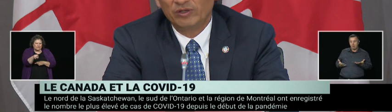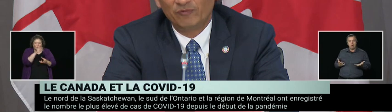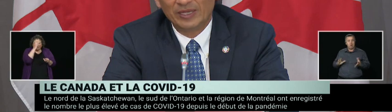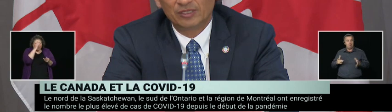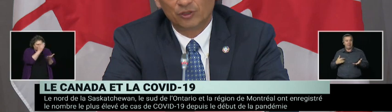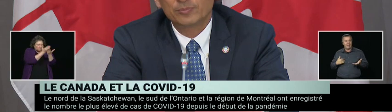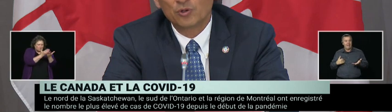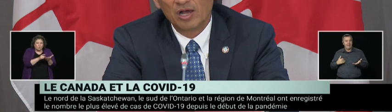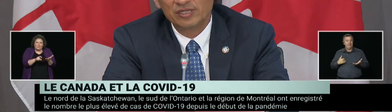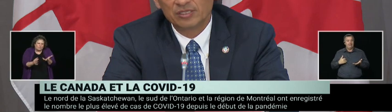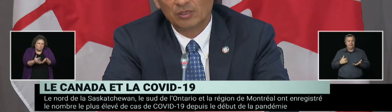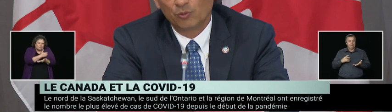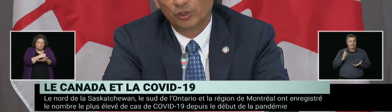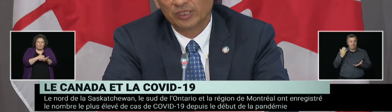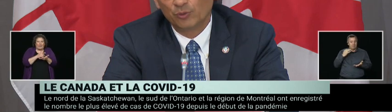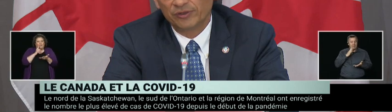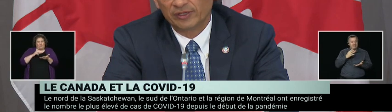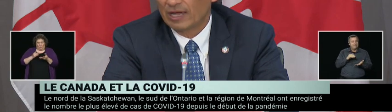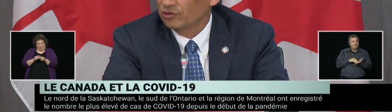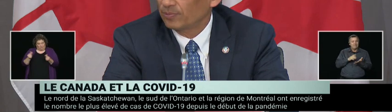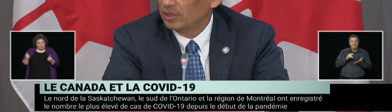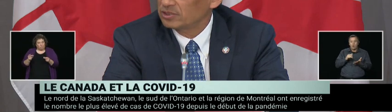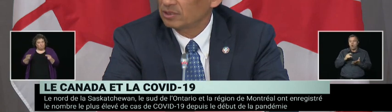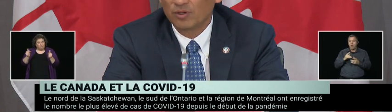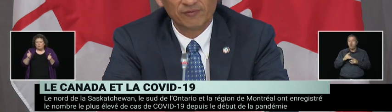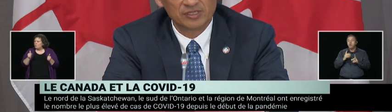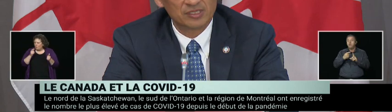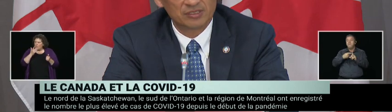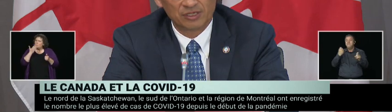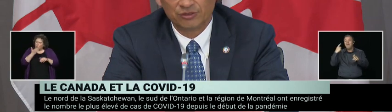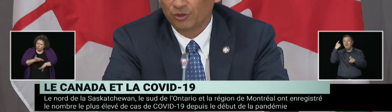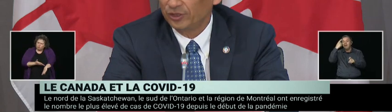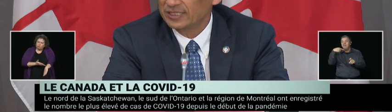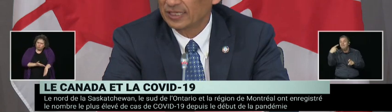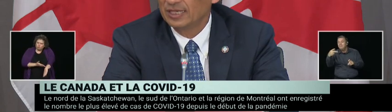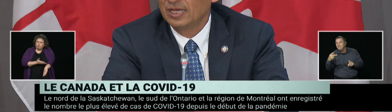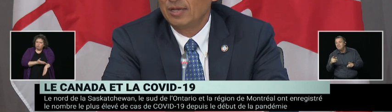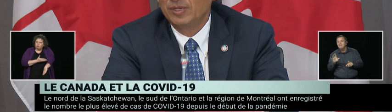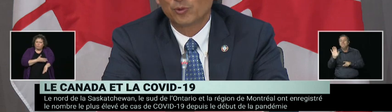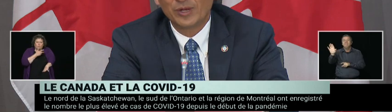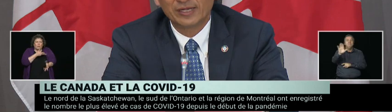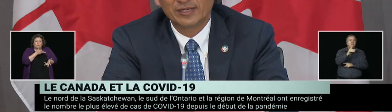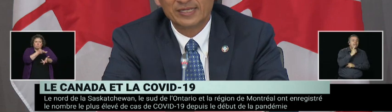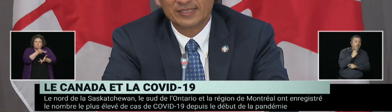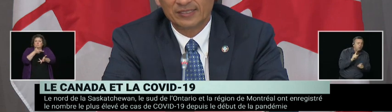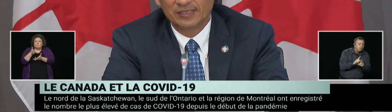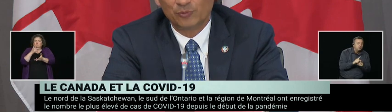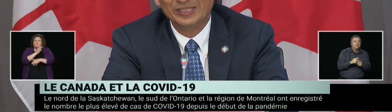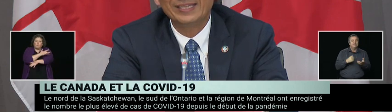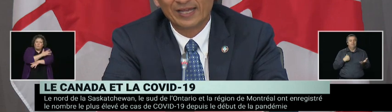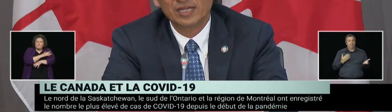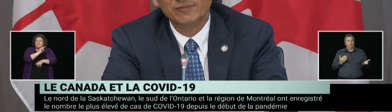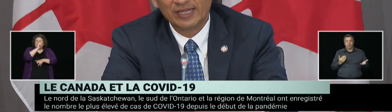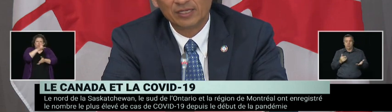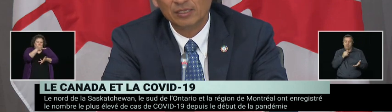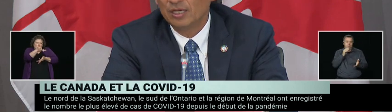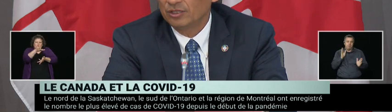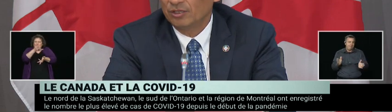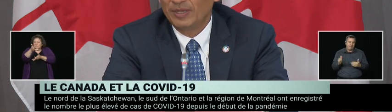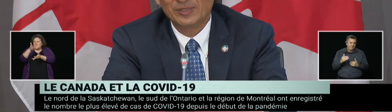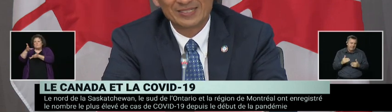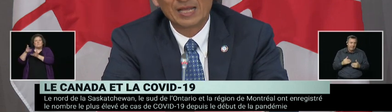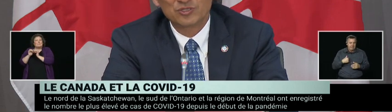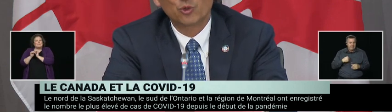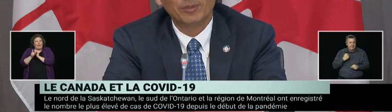but certainly we've made good progress in working with our counterparts in the provinces and territories. People recognize that we need that kind of data